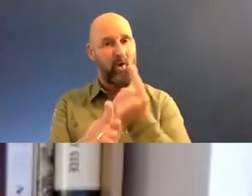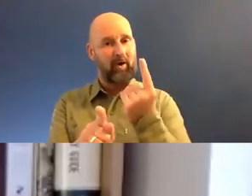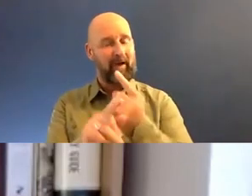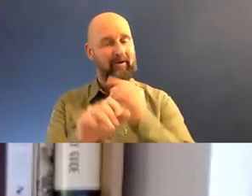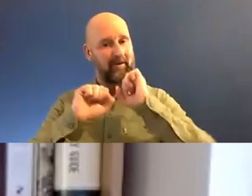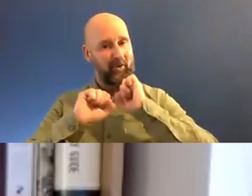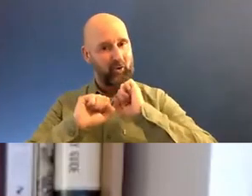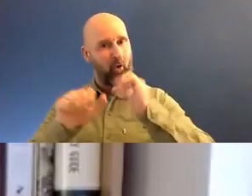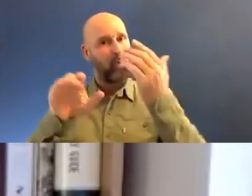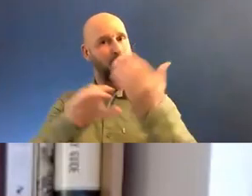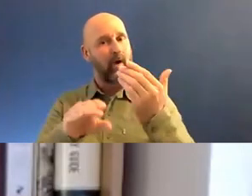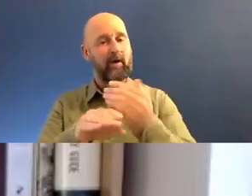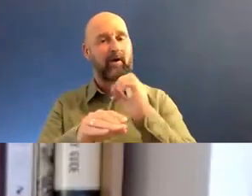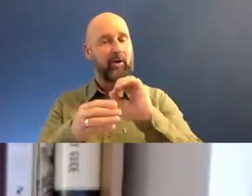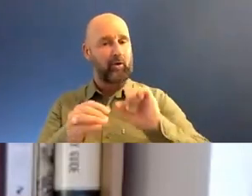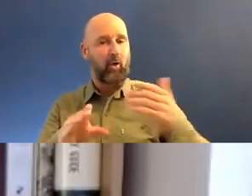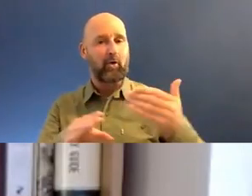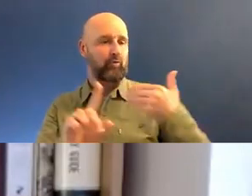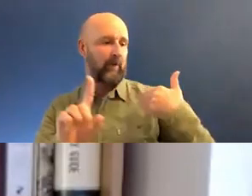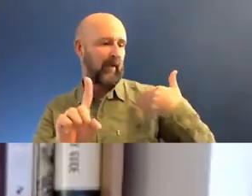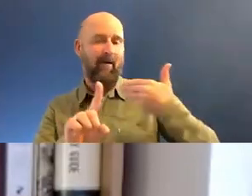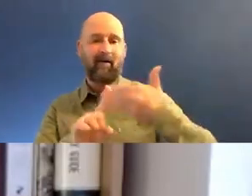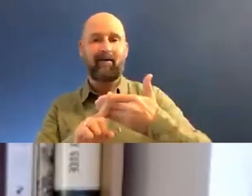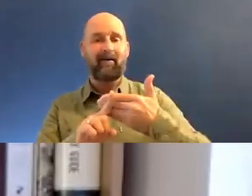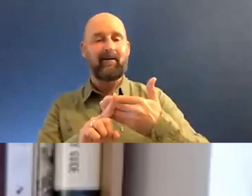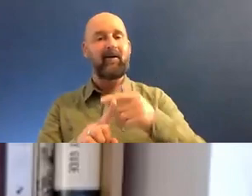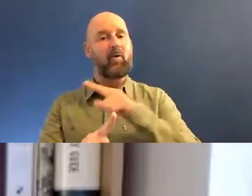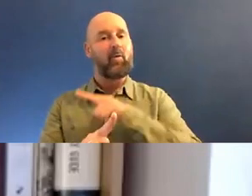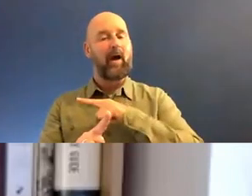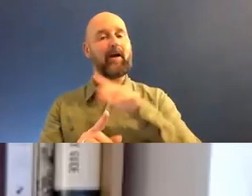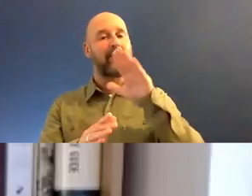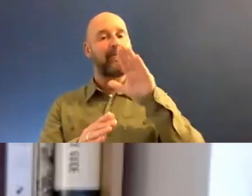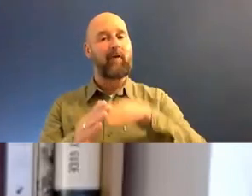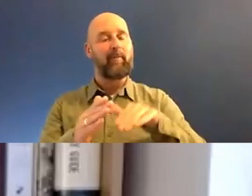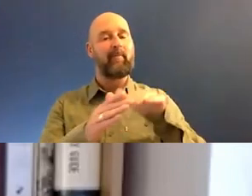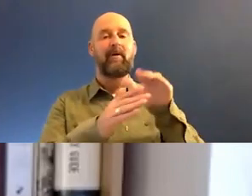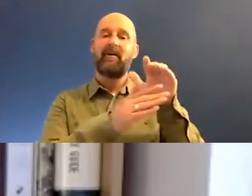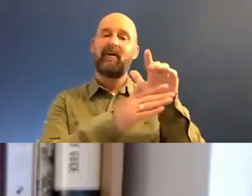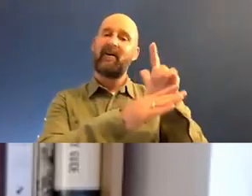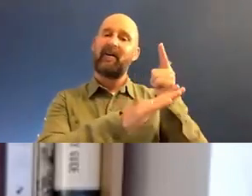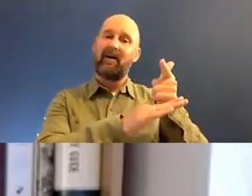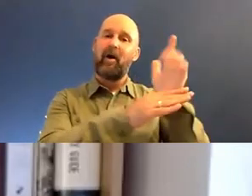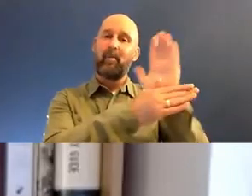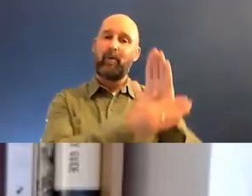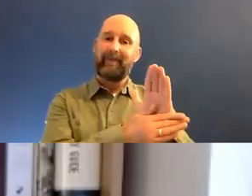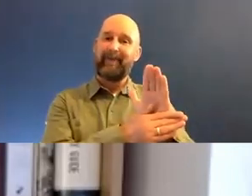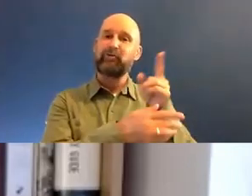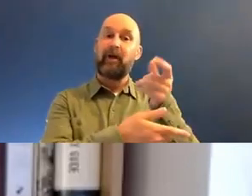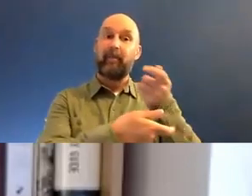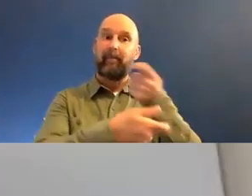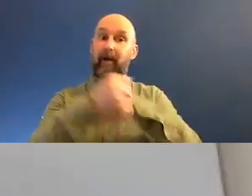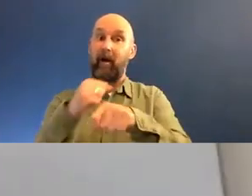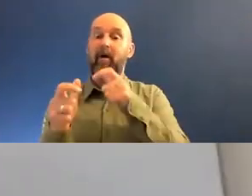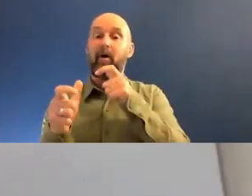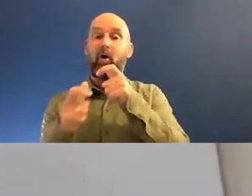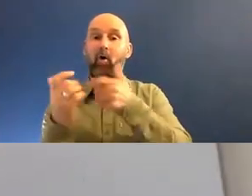your work and how your career has developed? I know it has moved initially from the moving image and now more towards the word. So maybe there's something you can say about